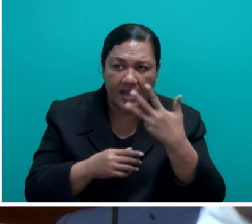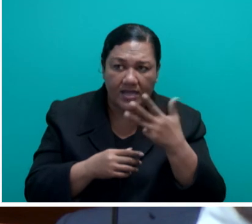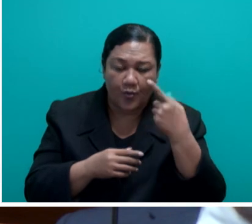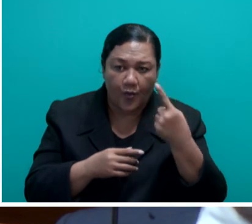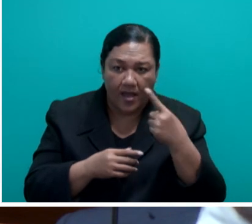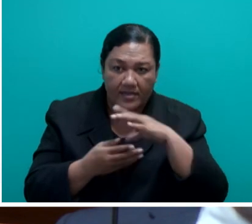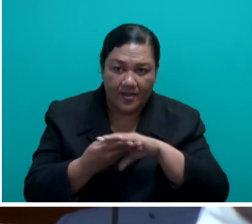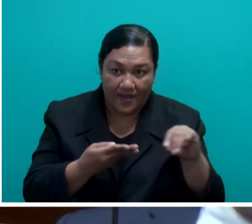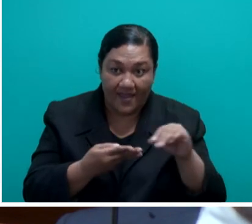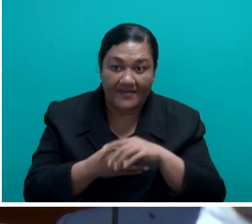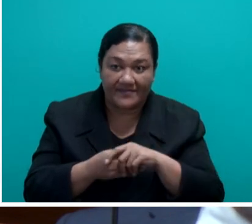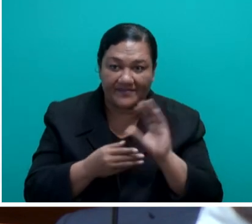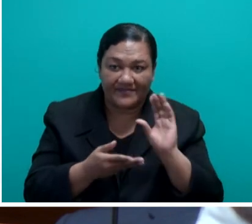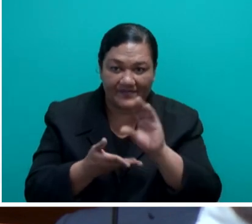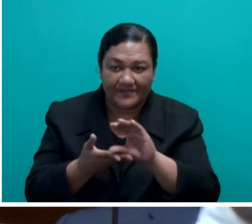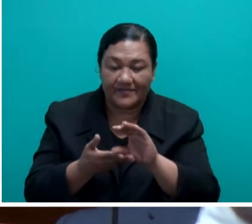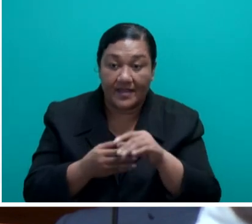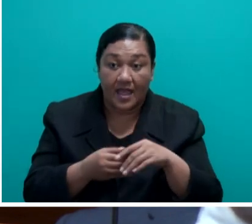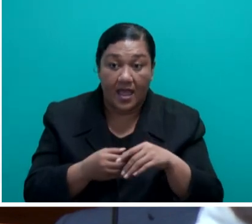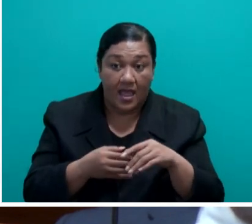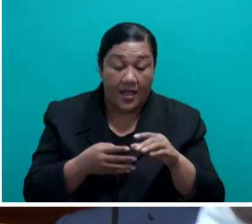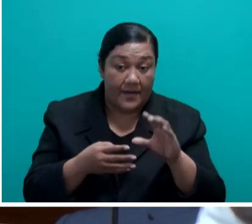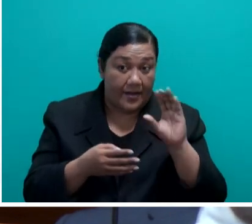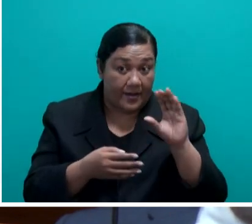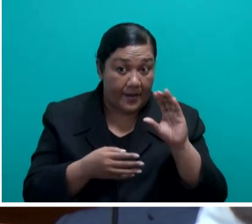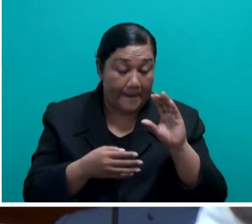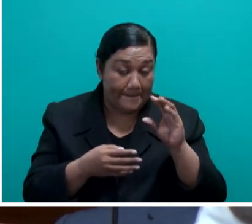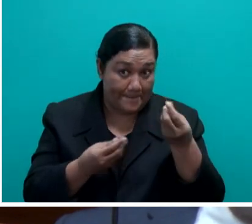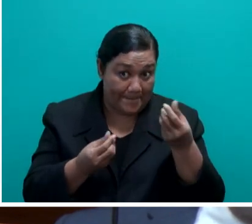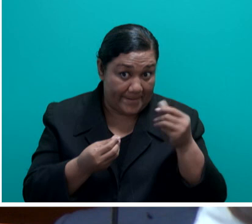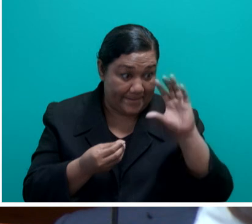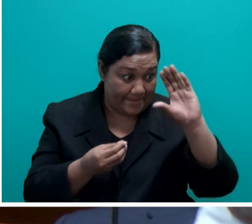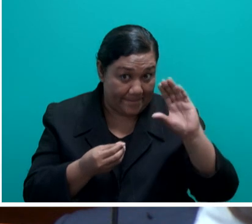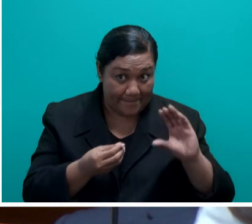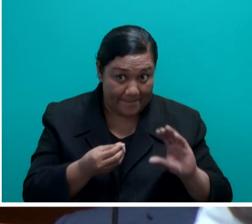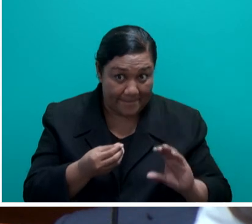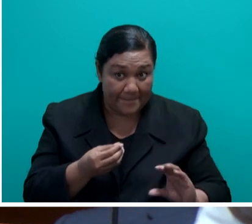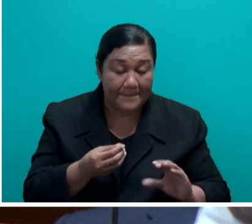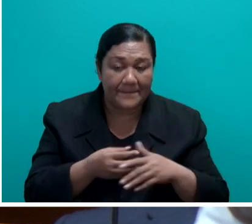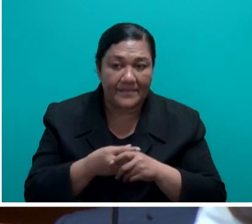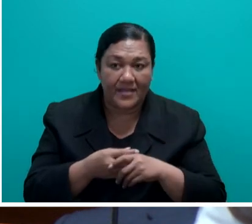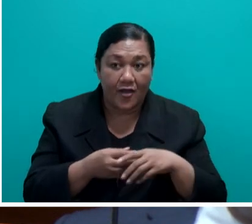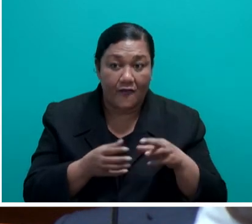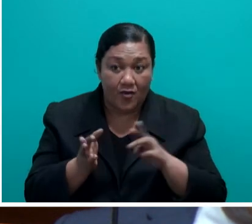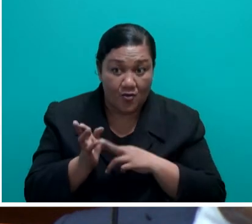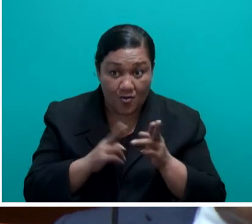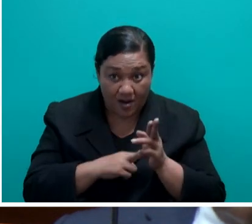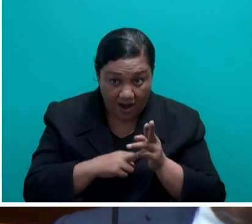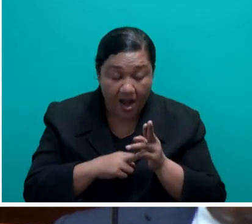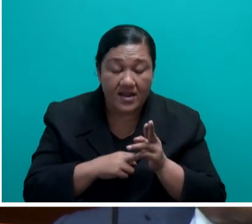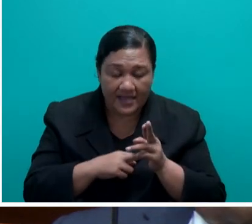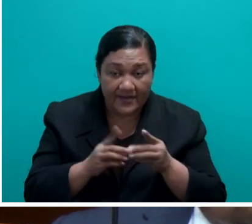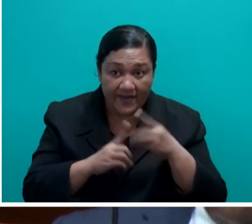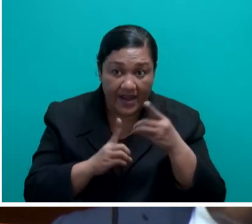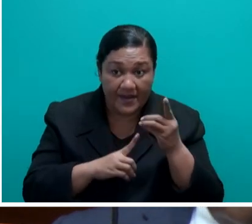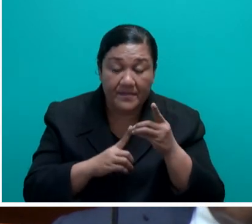Madam Deputy Speaker, the funds that I mentioned for the Rural Development Program is limited to only